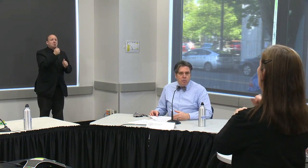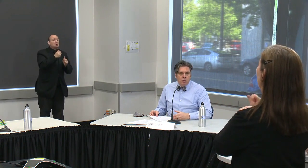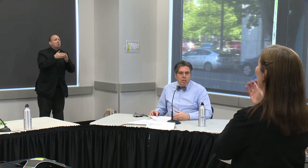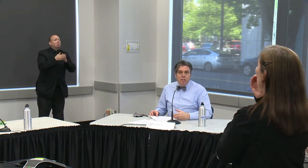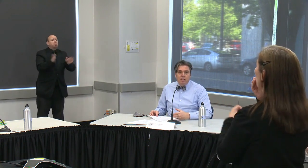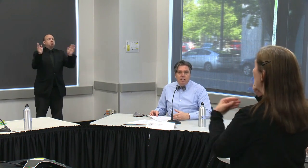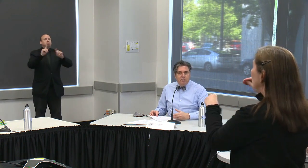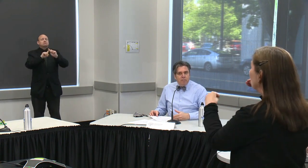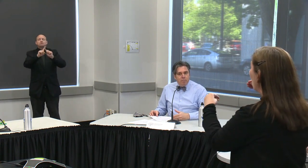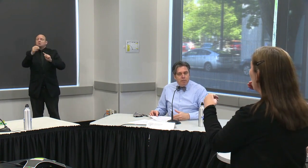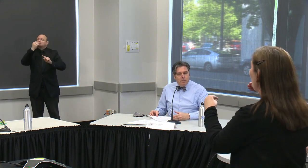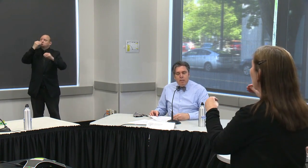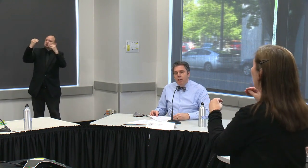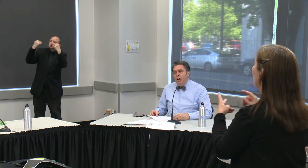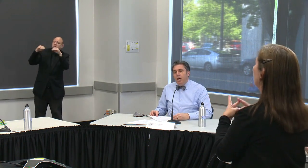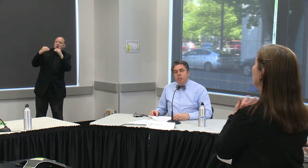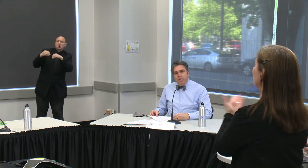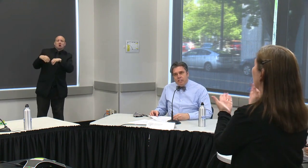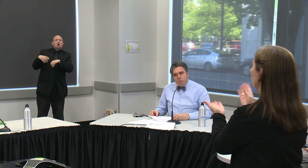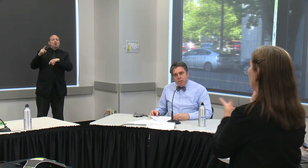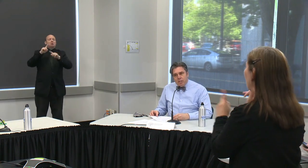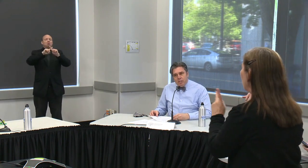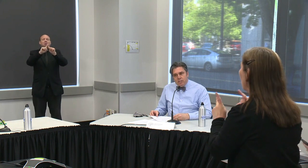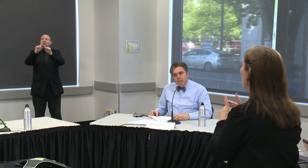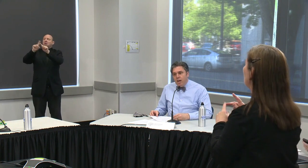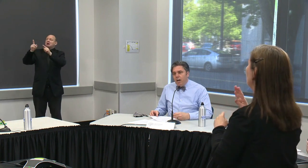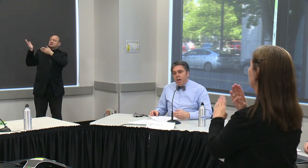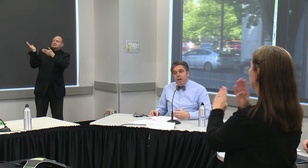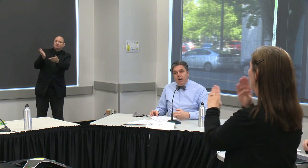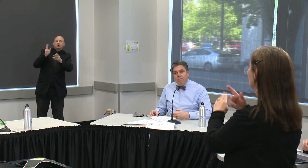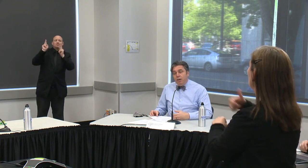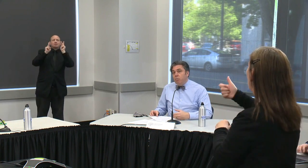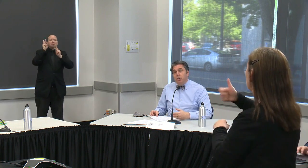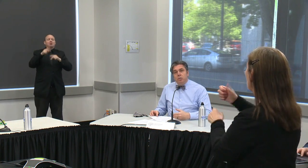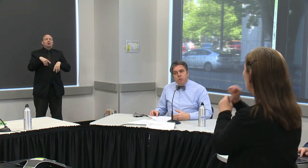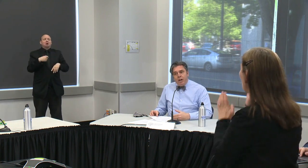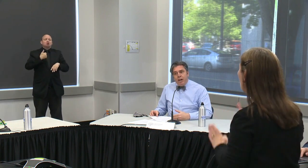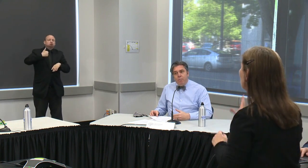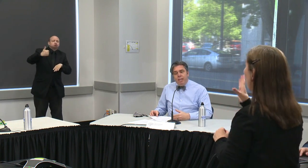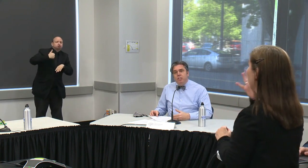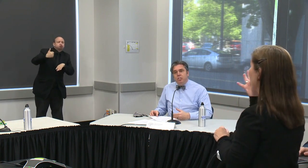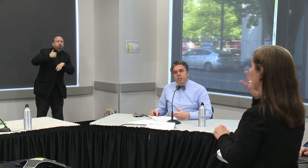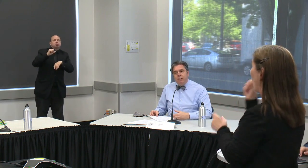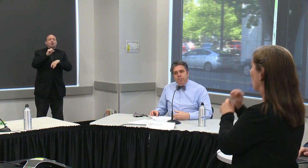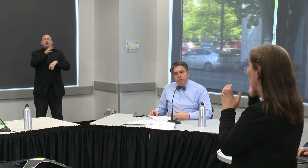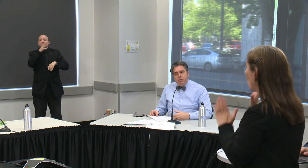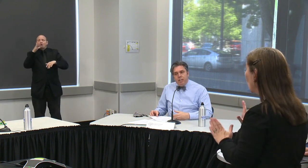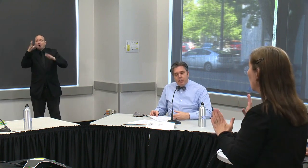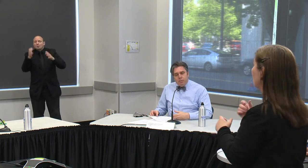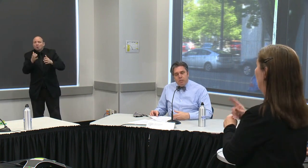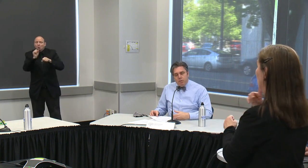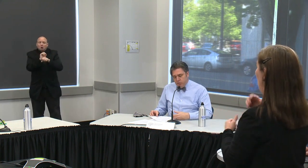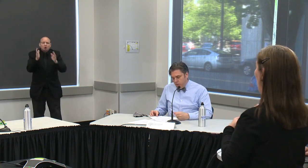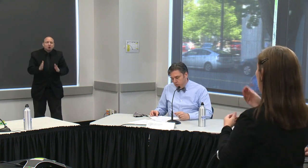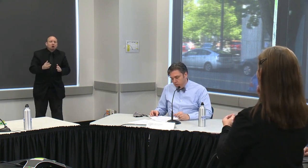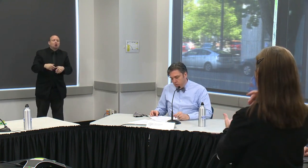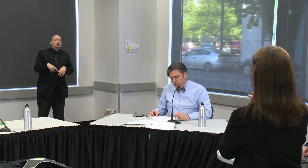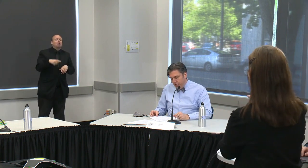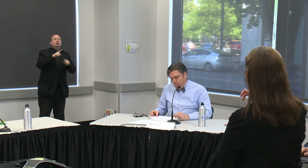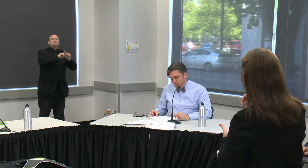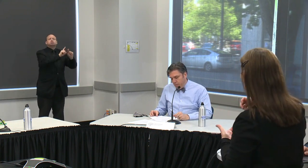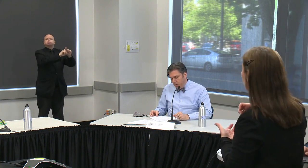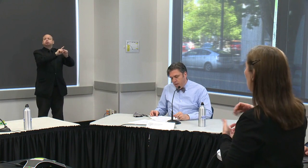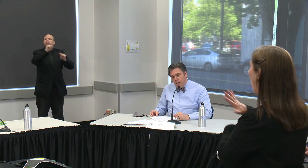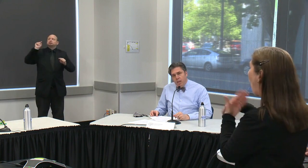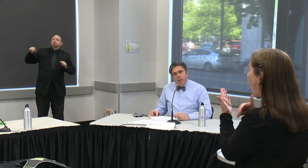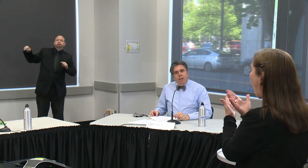at the grocery store delivery people our transit workers our farm workers who are out making sure that we have food that comes to the grocery store and to